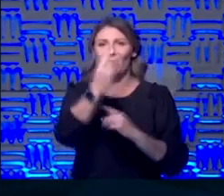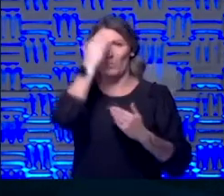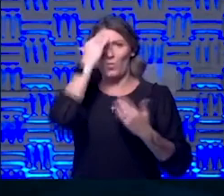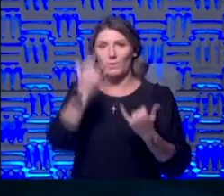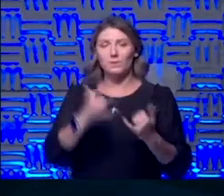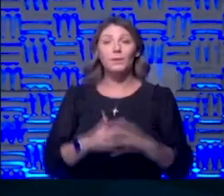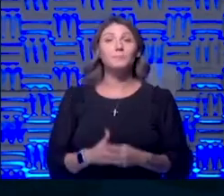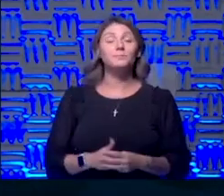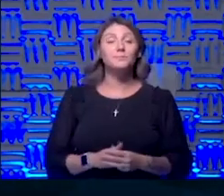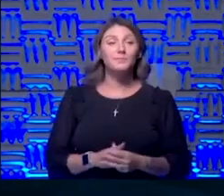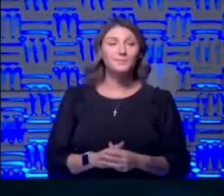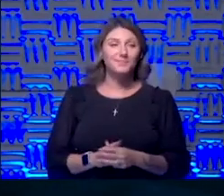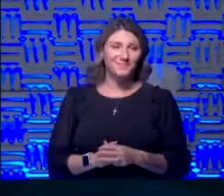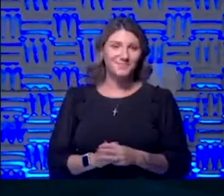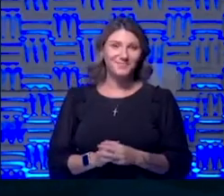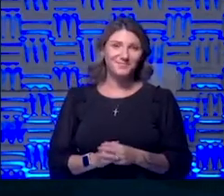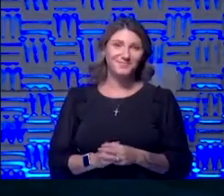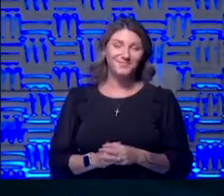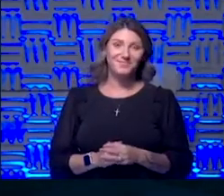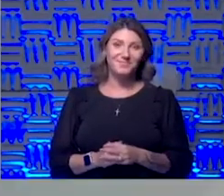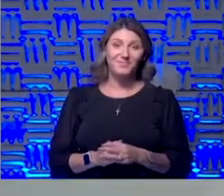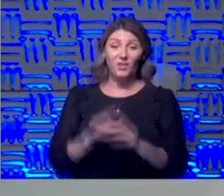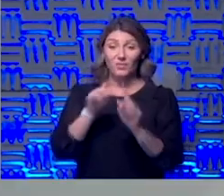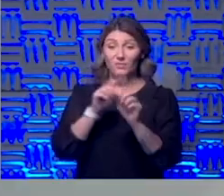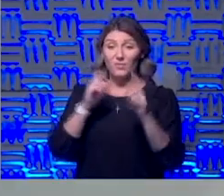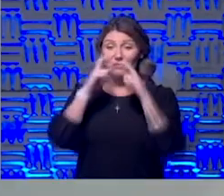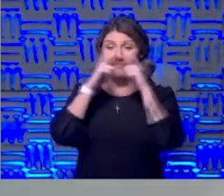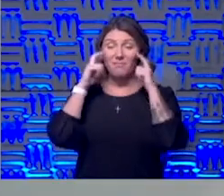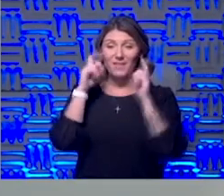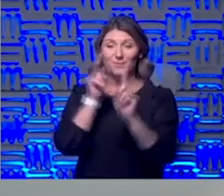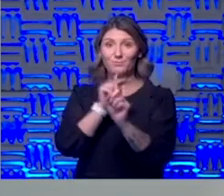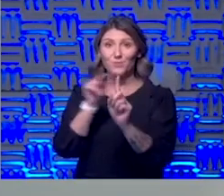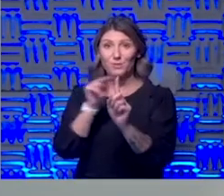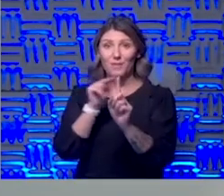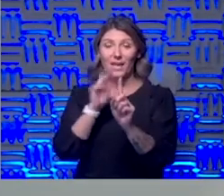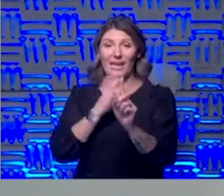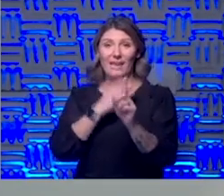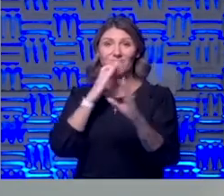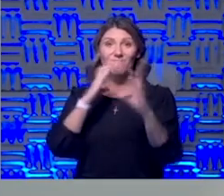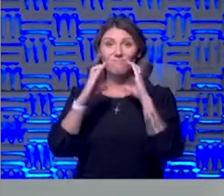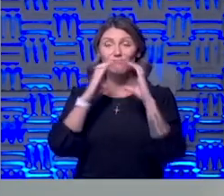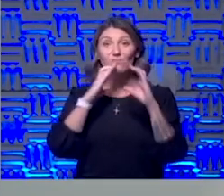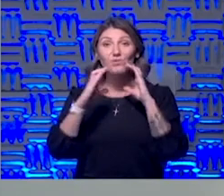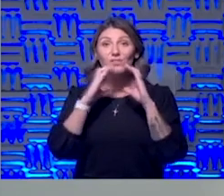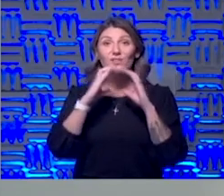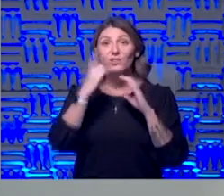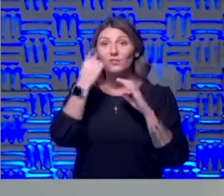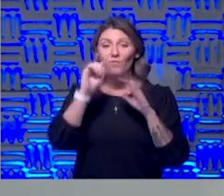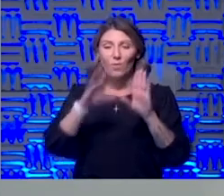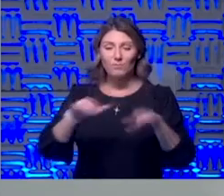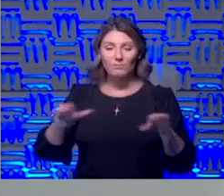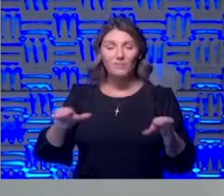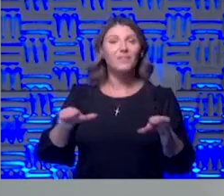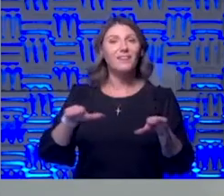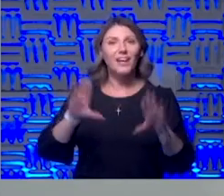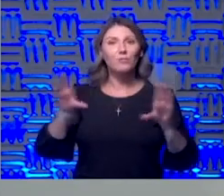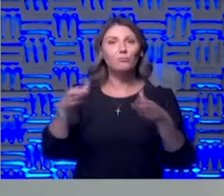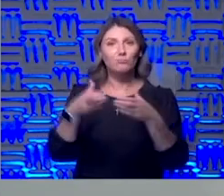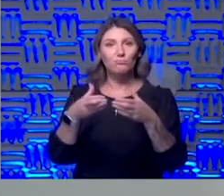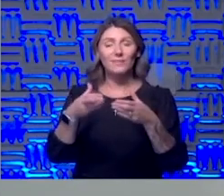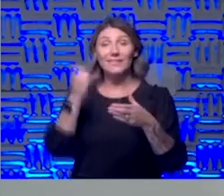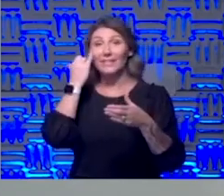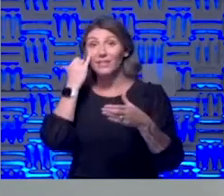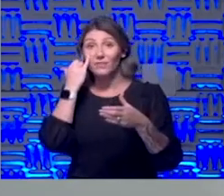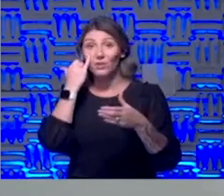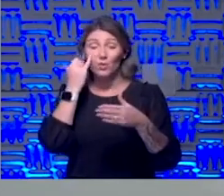so from a mask wearing perspective our communication to our pediatric population is if you